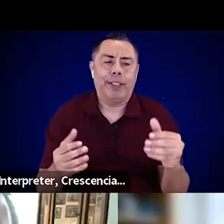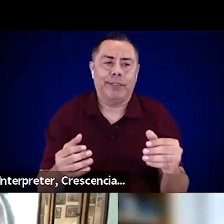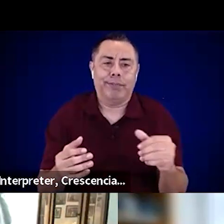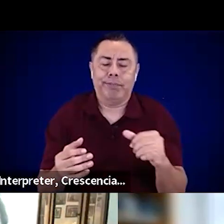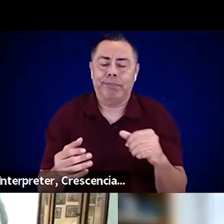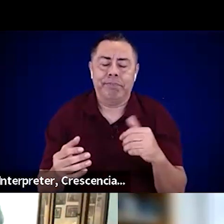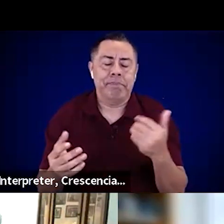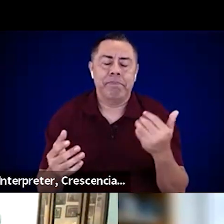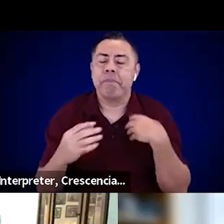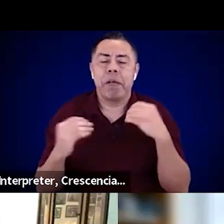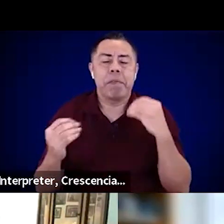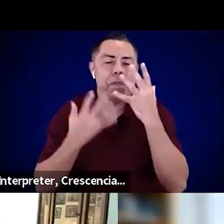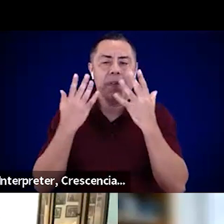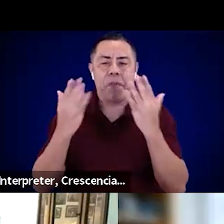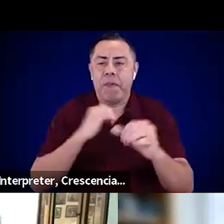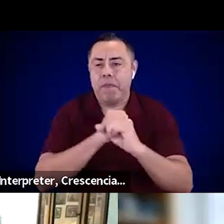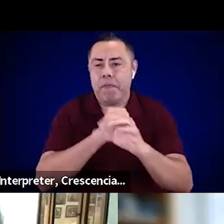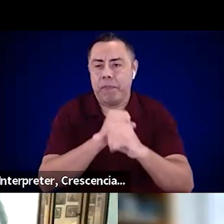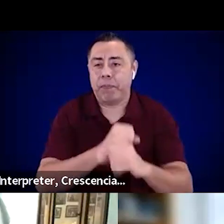coming out with an evacuation guidance.